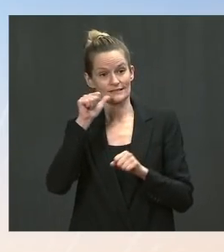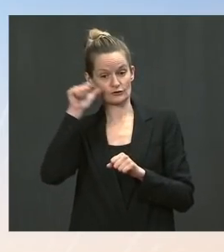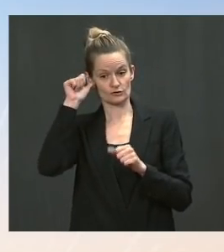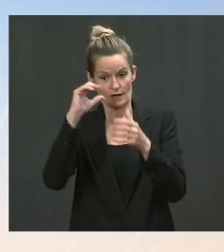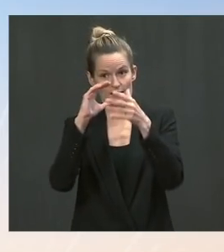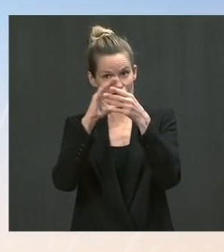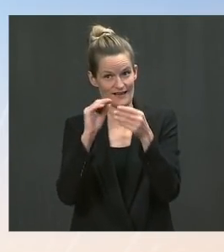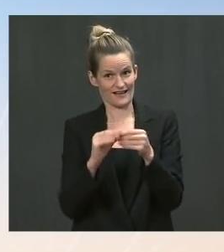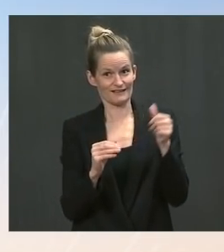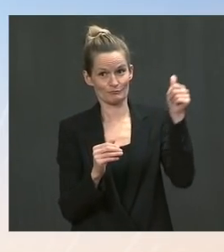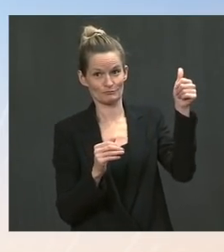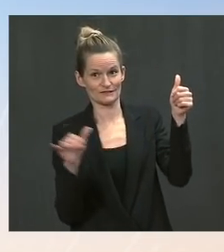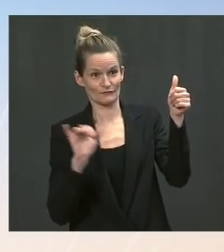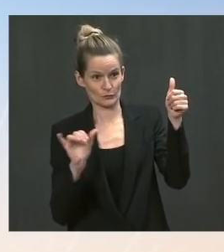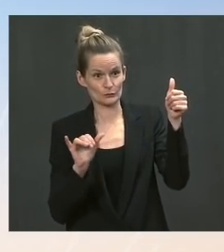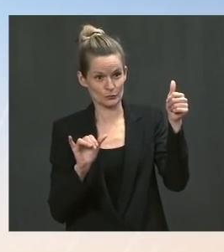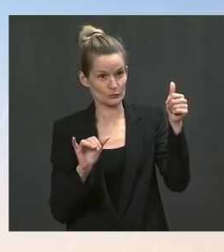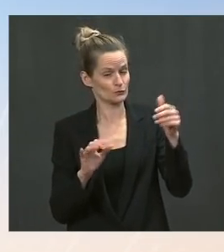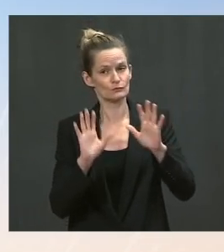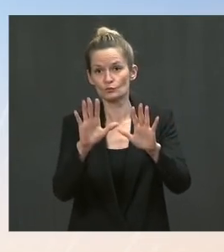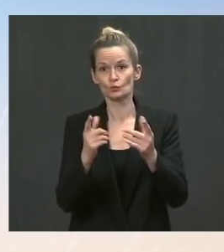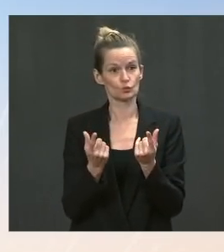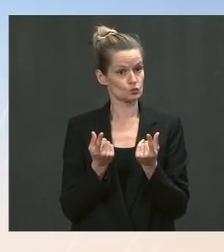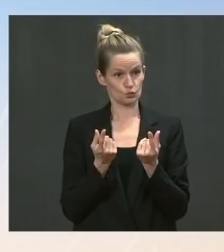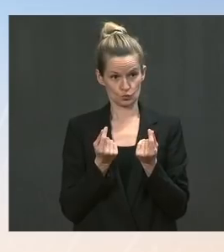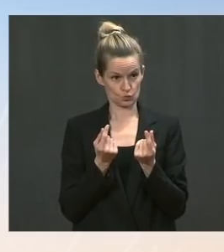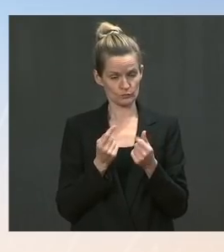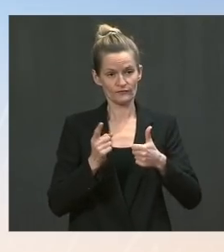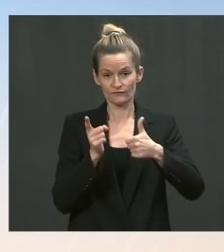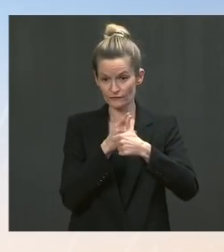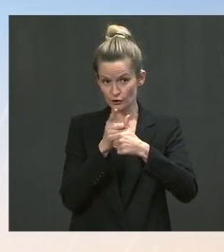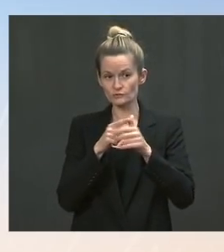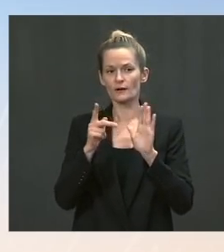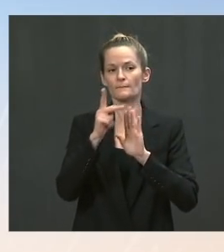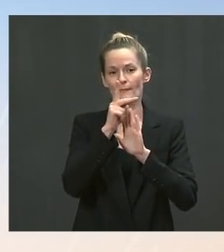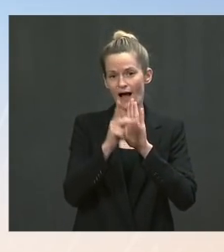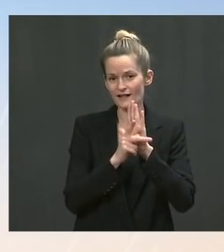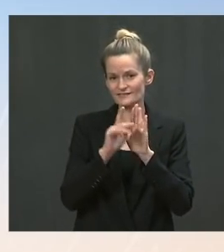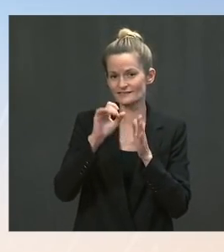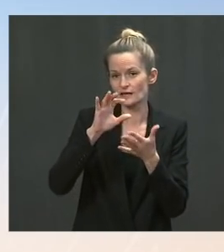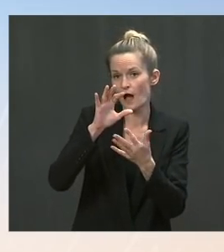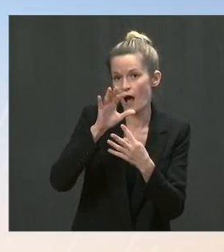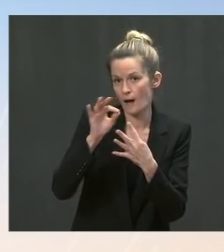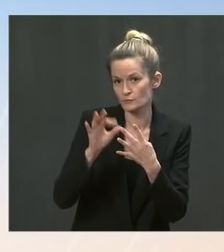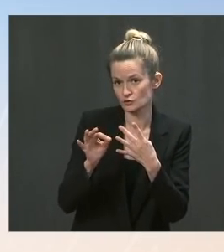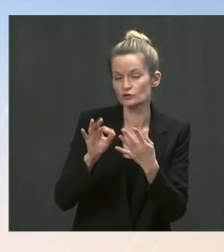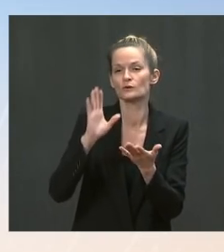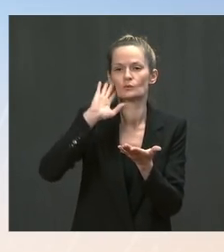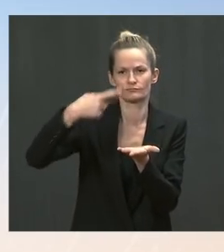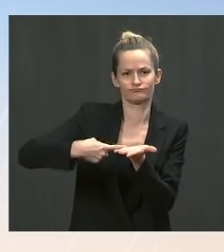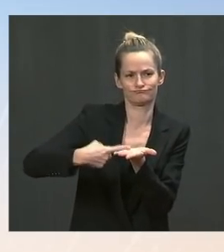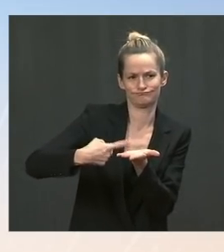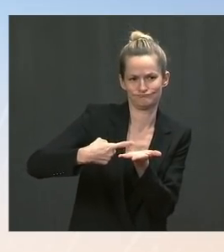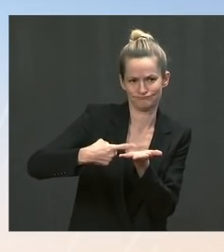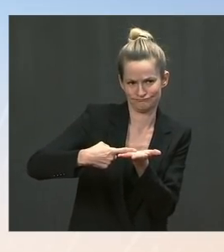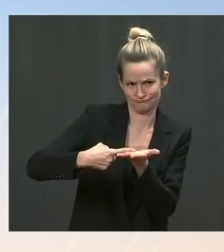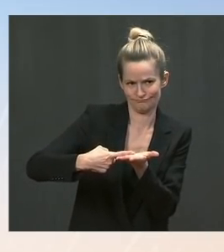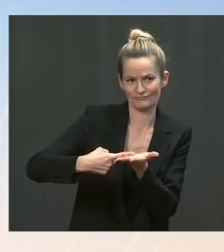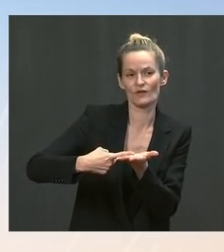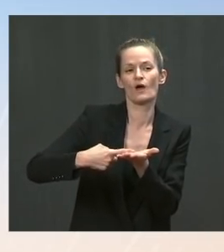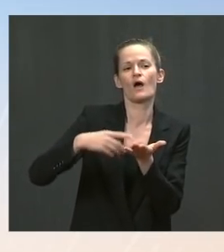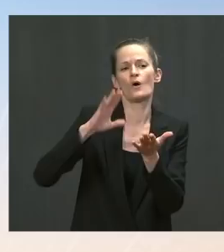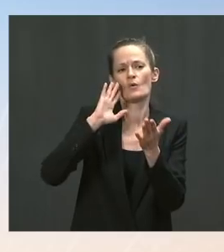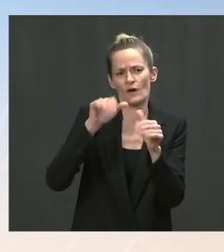always do in this administration, which is discuss policy options about how we can continue to mount a wartime response against the virus.